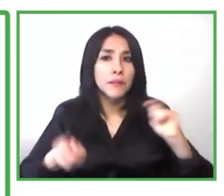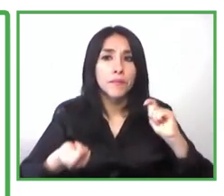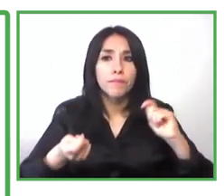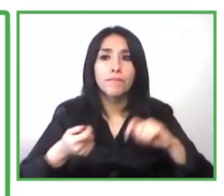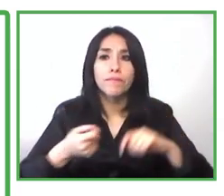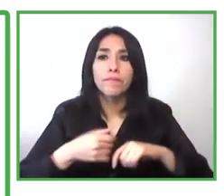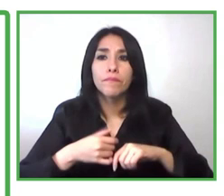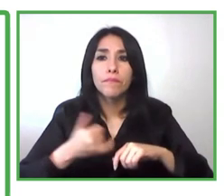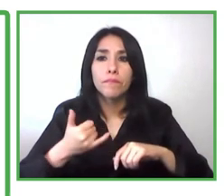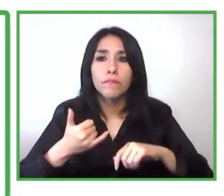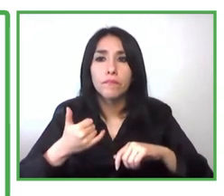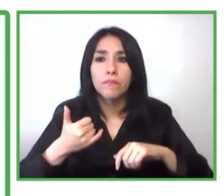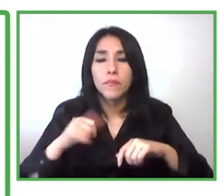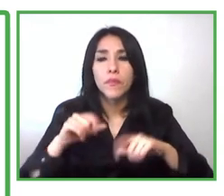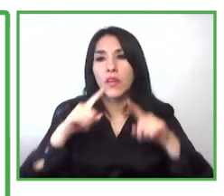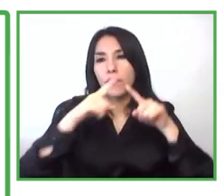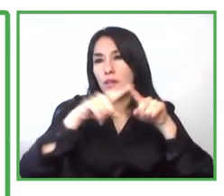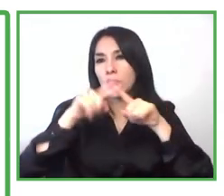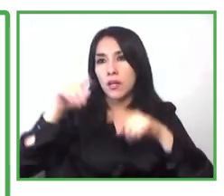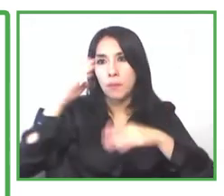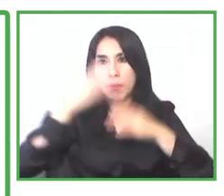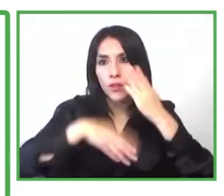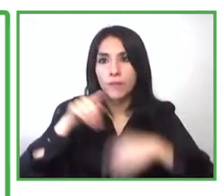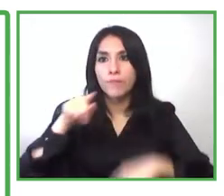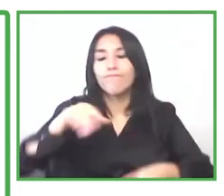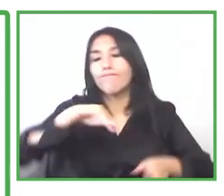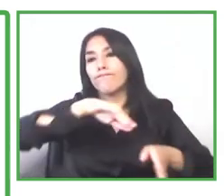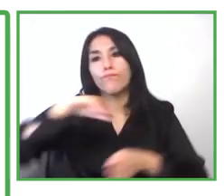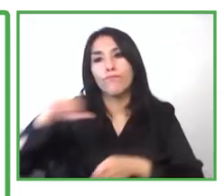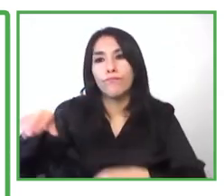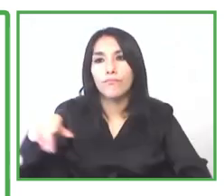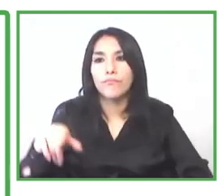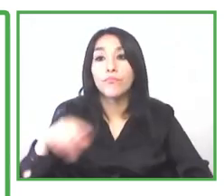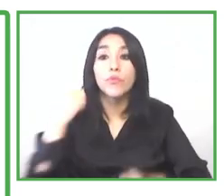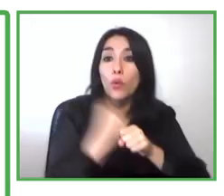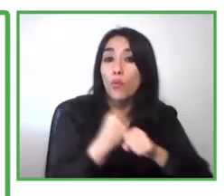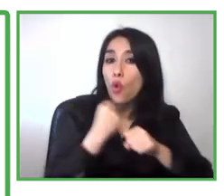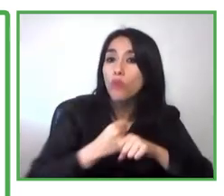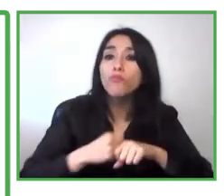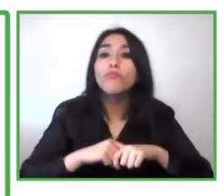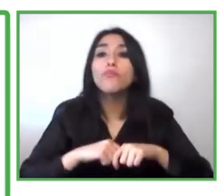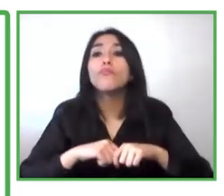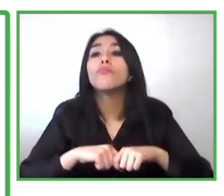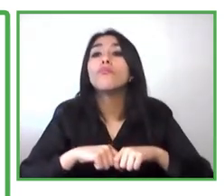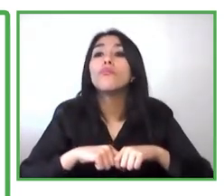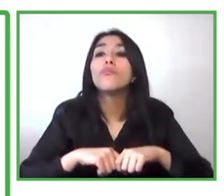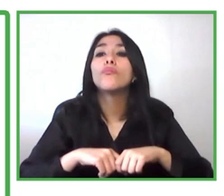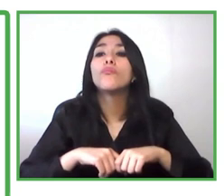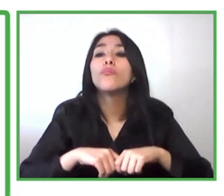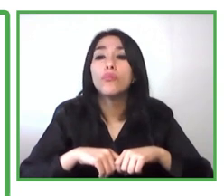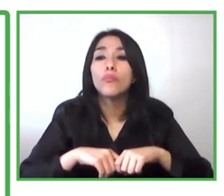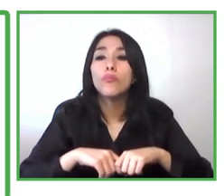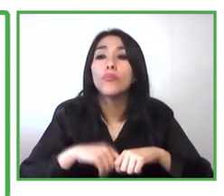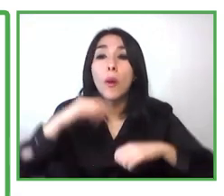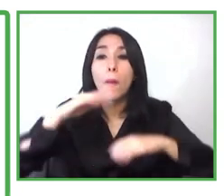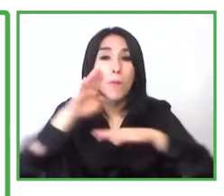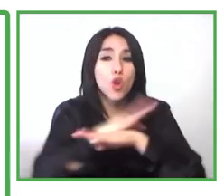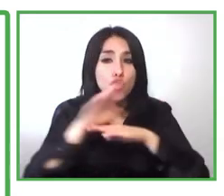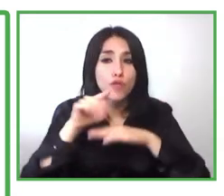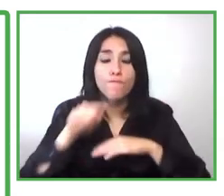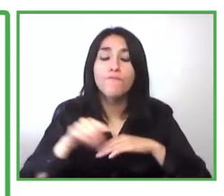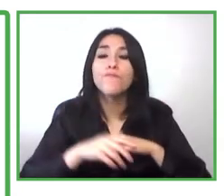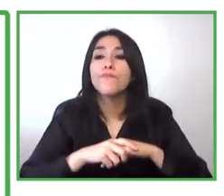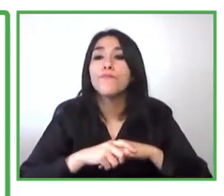today we are working with inclusions with uh companies with different network